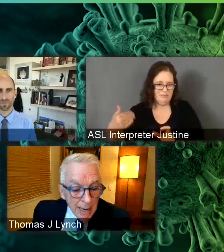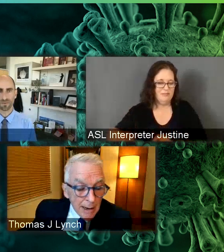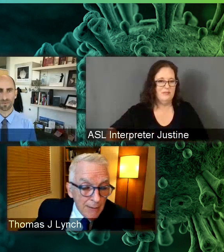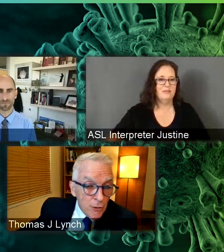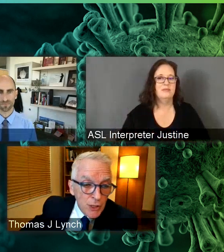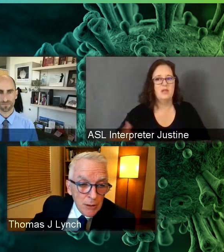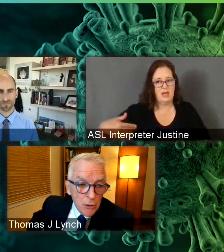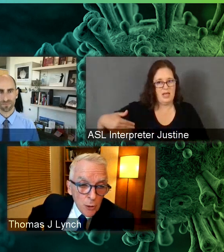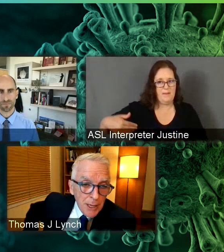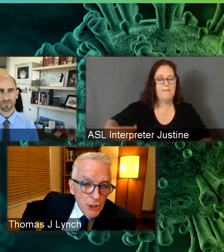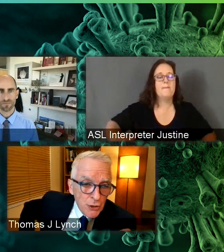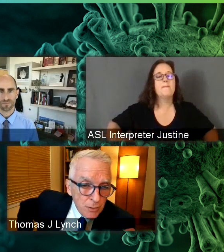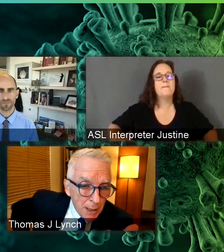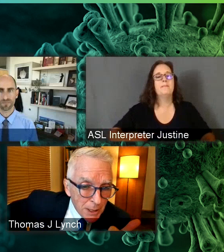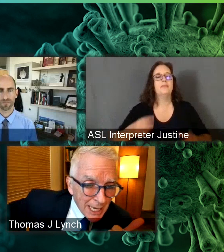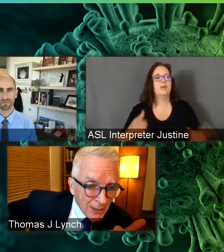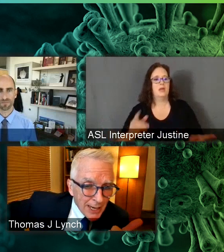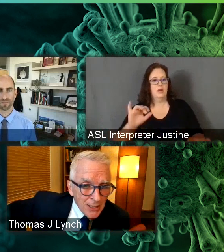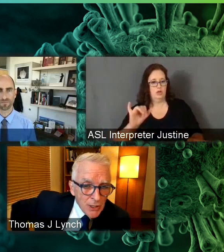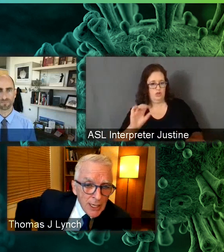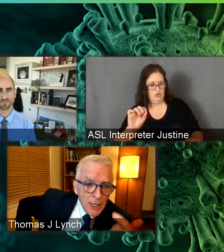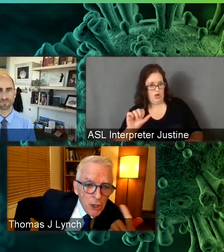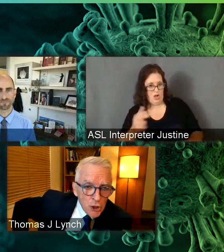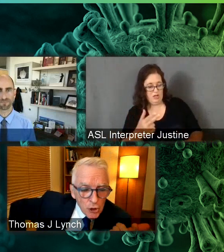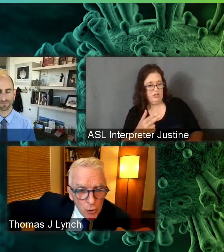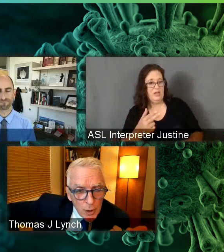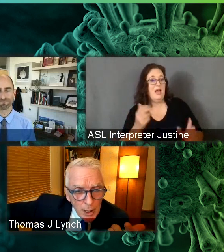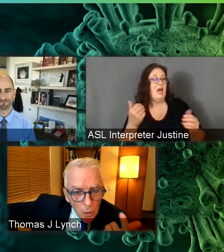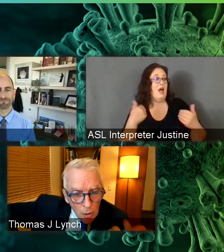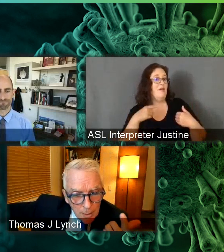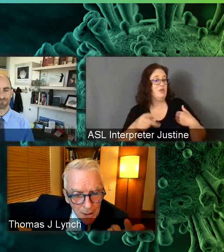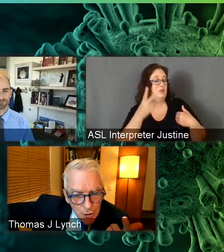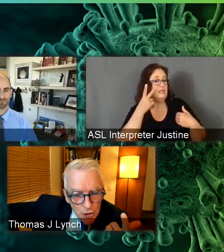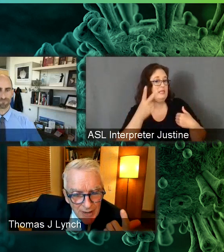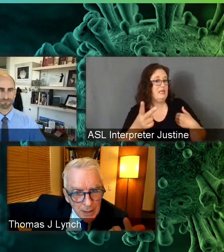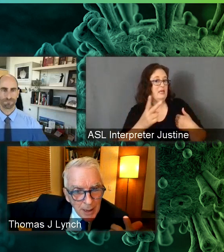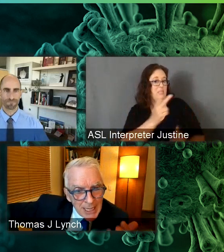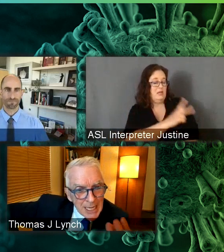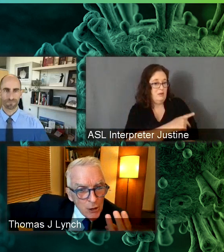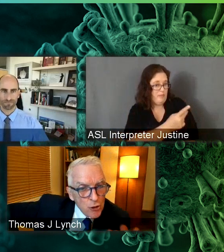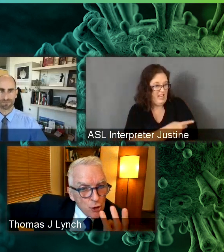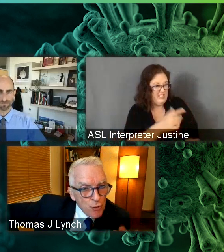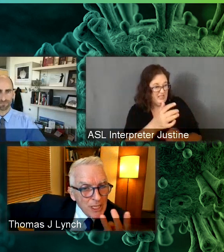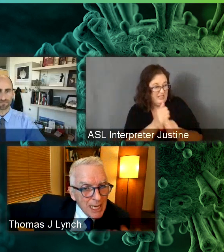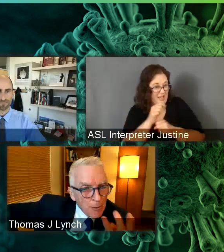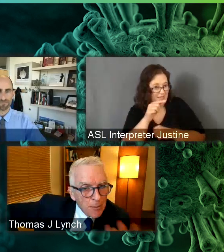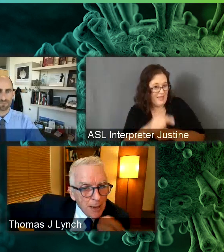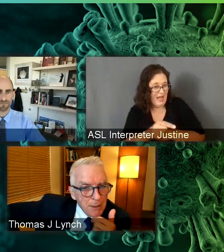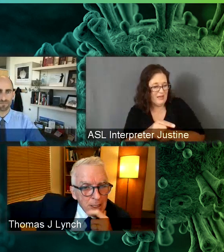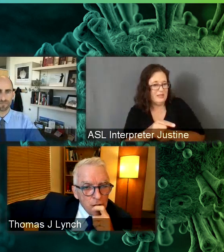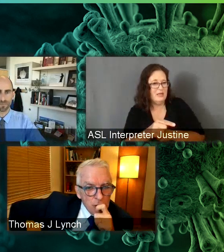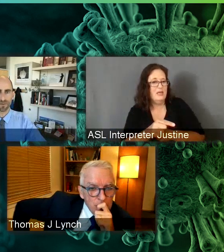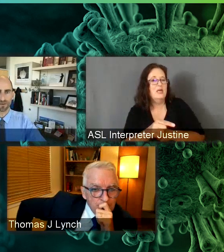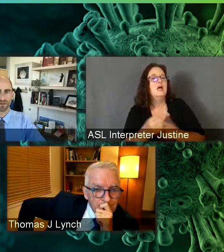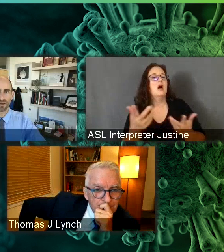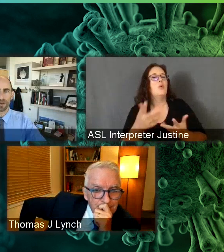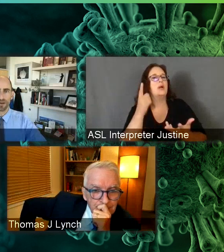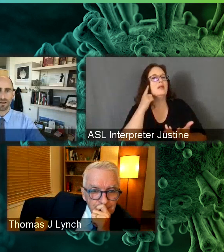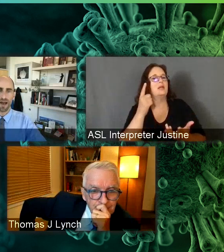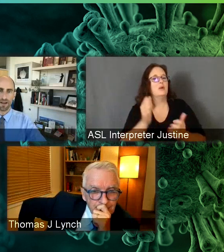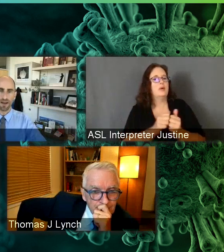of a have you seen your patients be able to get that assay? Do what about the use of antibodies in those three separate populations?